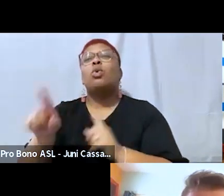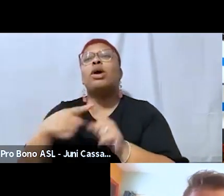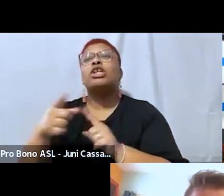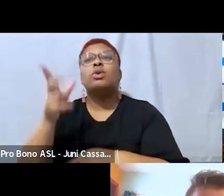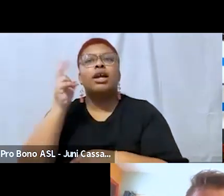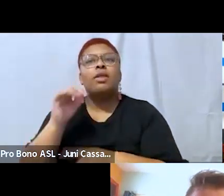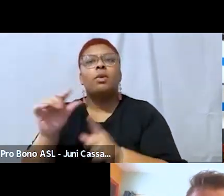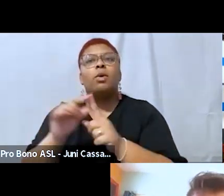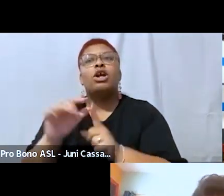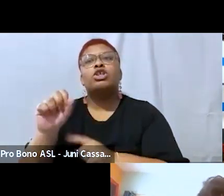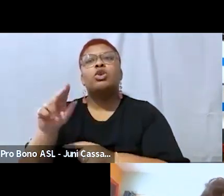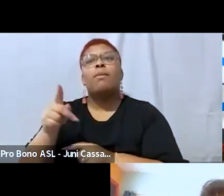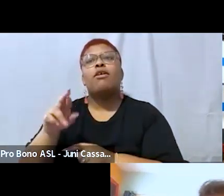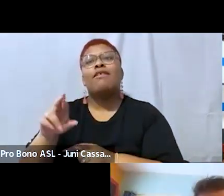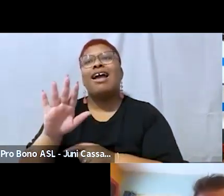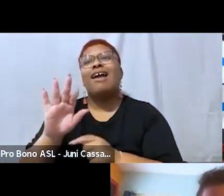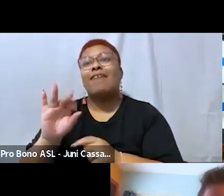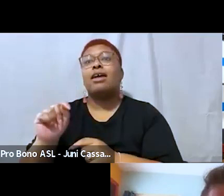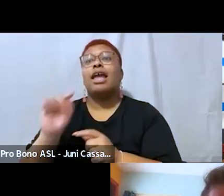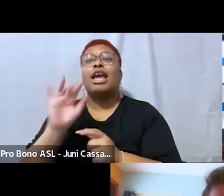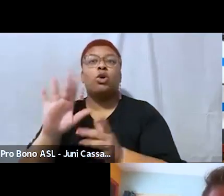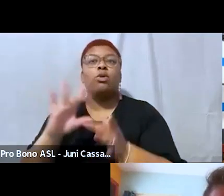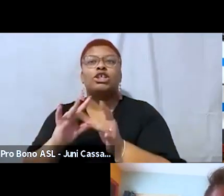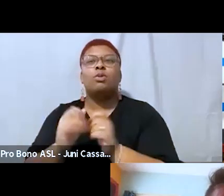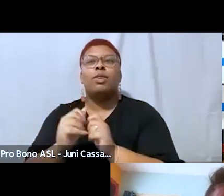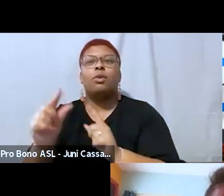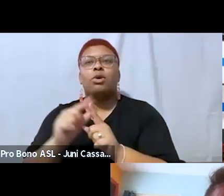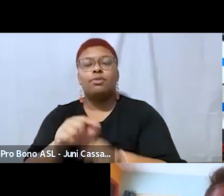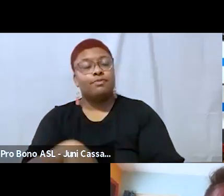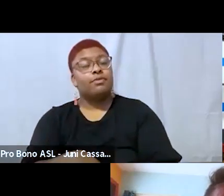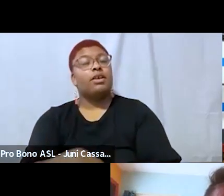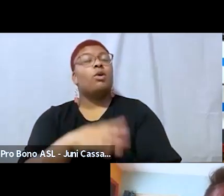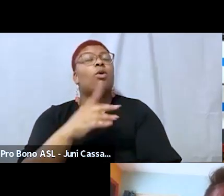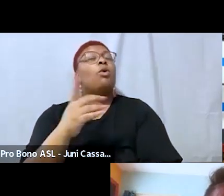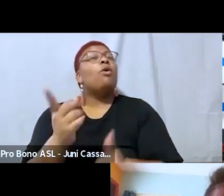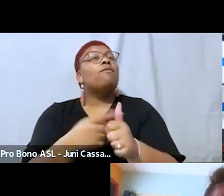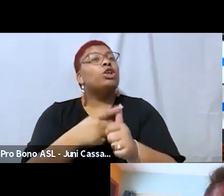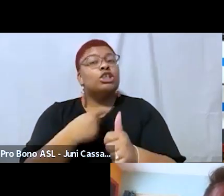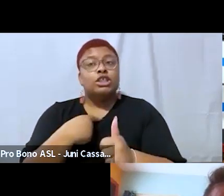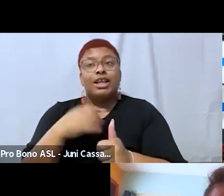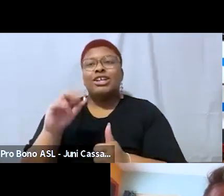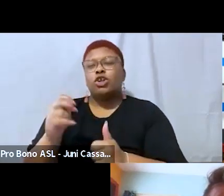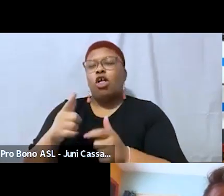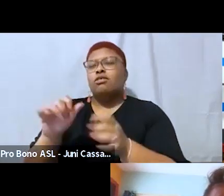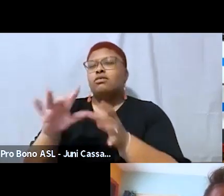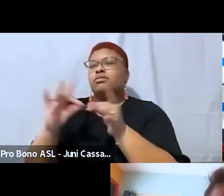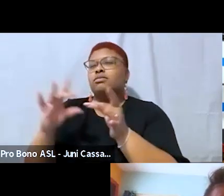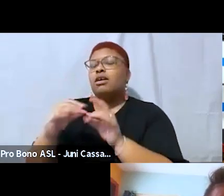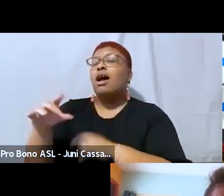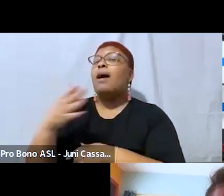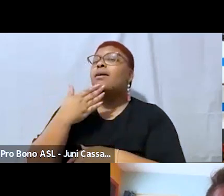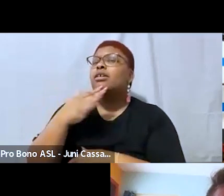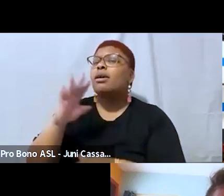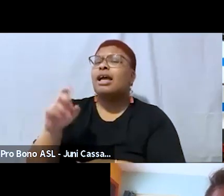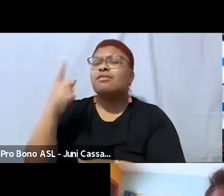relationship with that term you know first i just want to thank you max for that education because when i came into